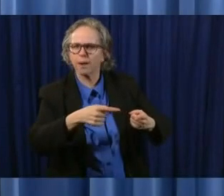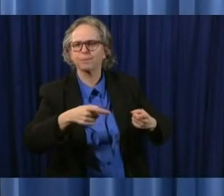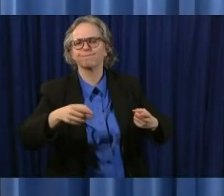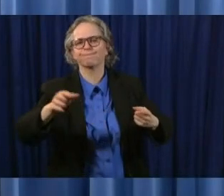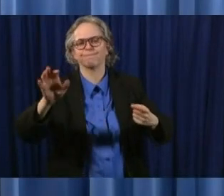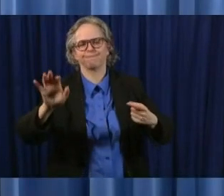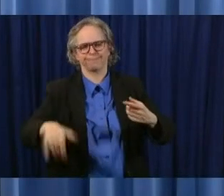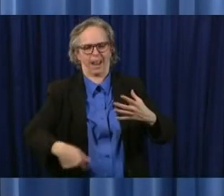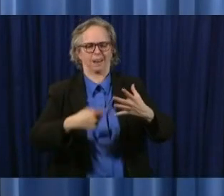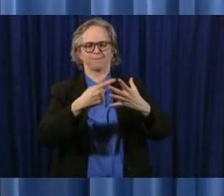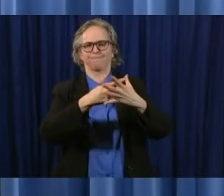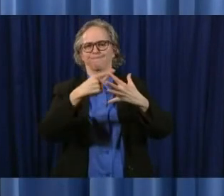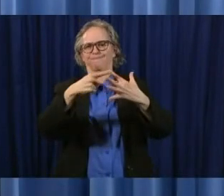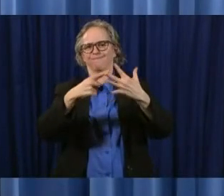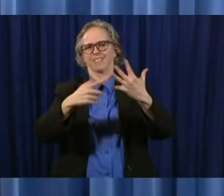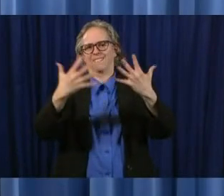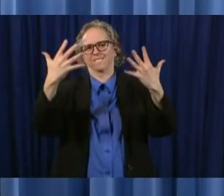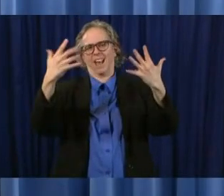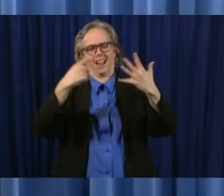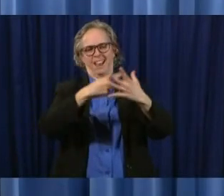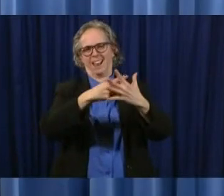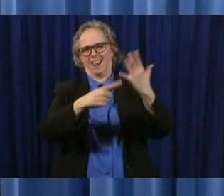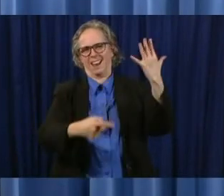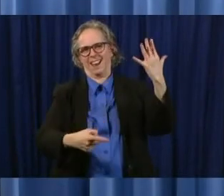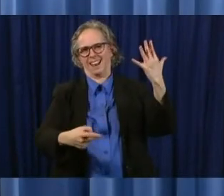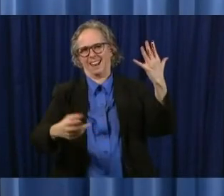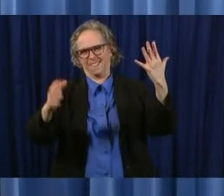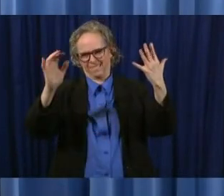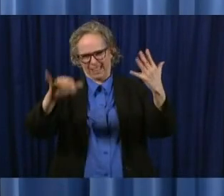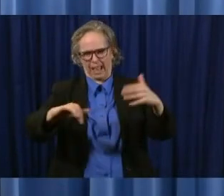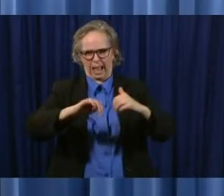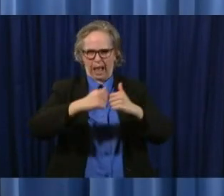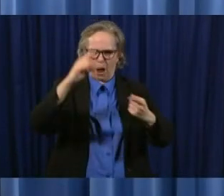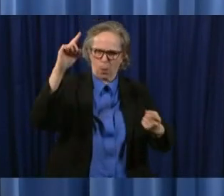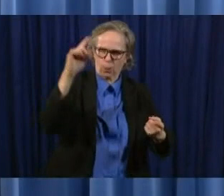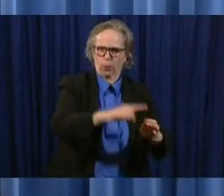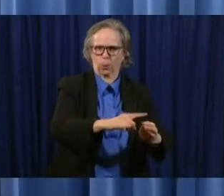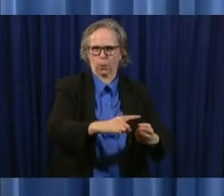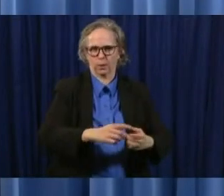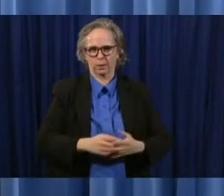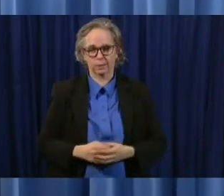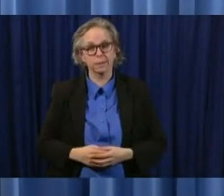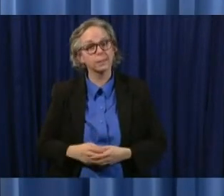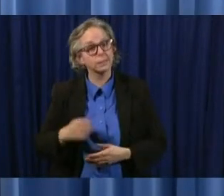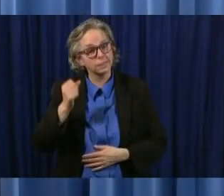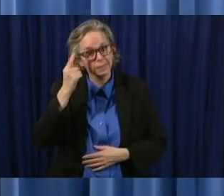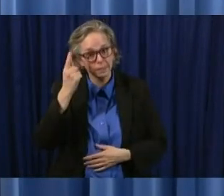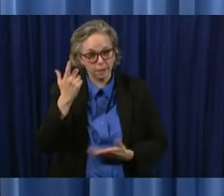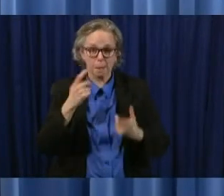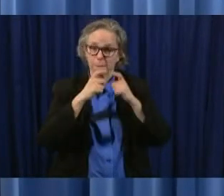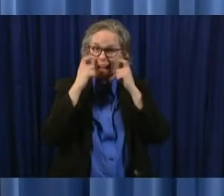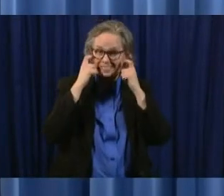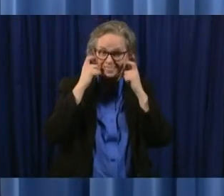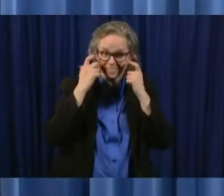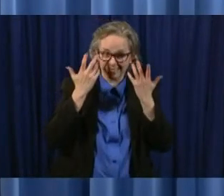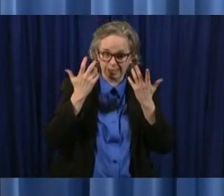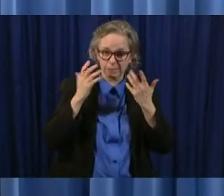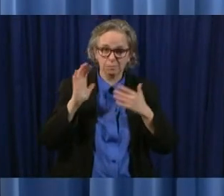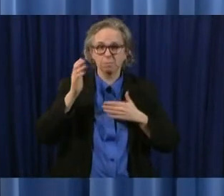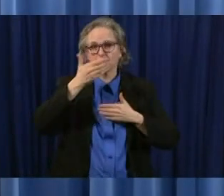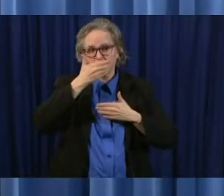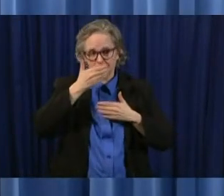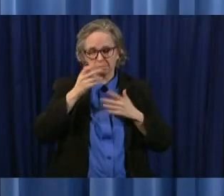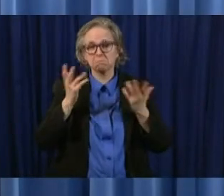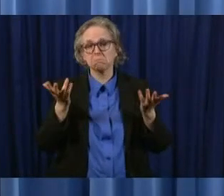different things occur uh and having people who are wearing masks wearing wearing that facial covering is one of the